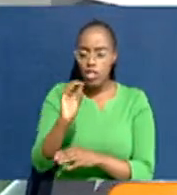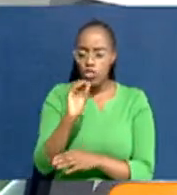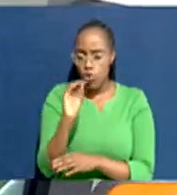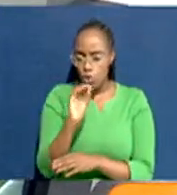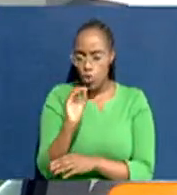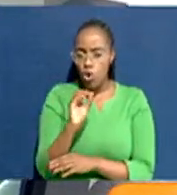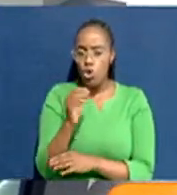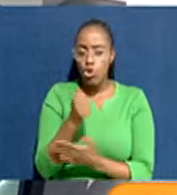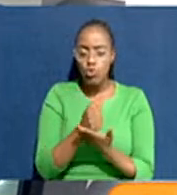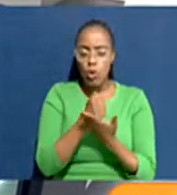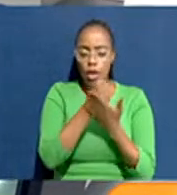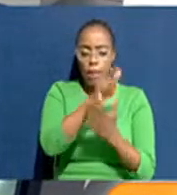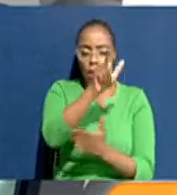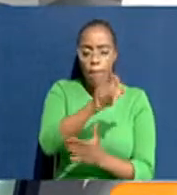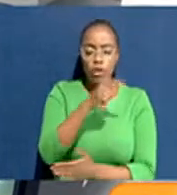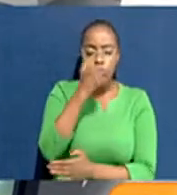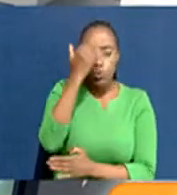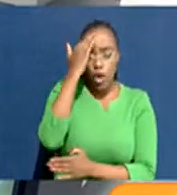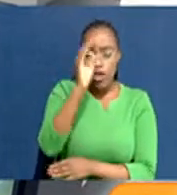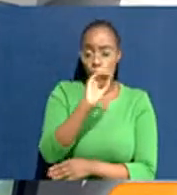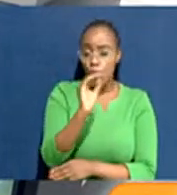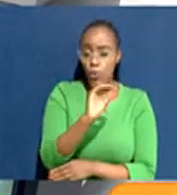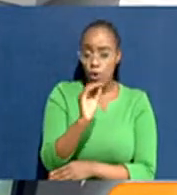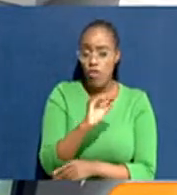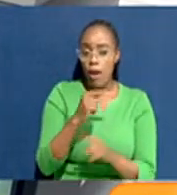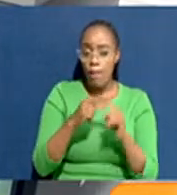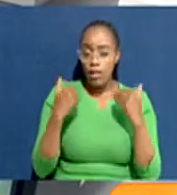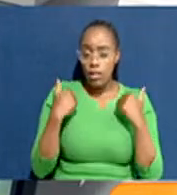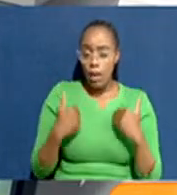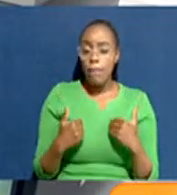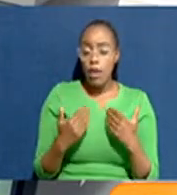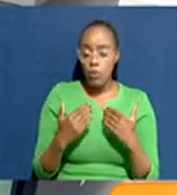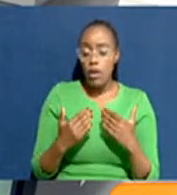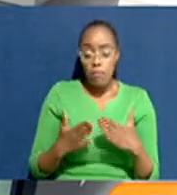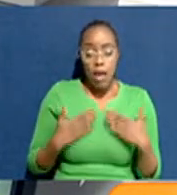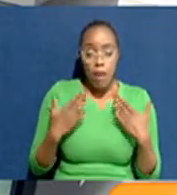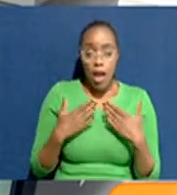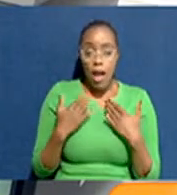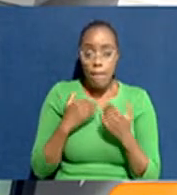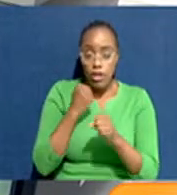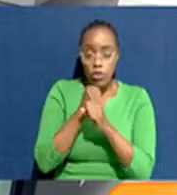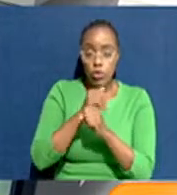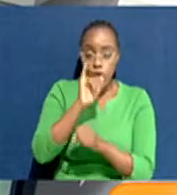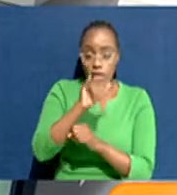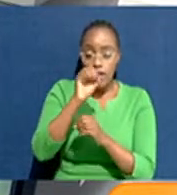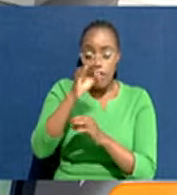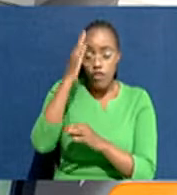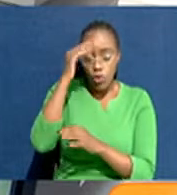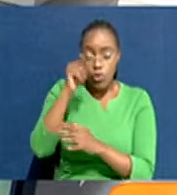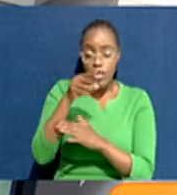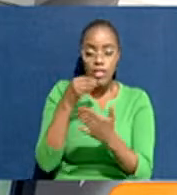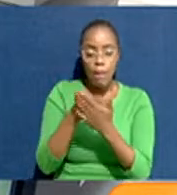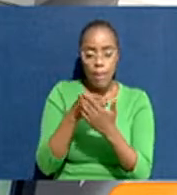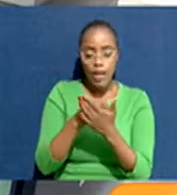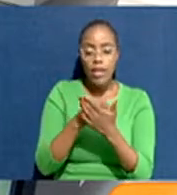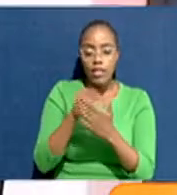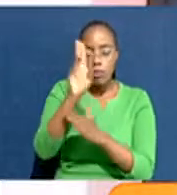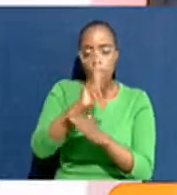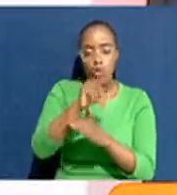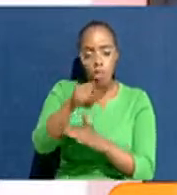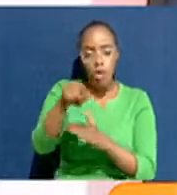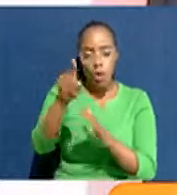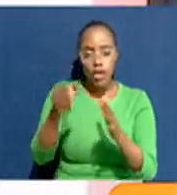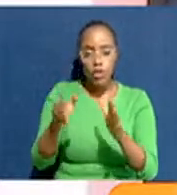X, who I do not know. I think I would gladly do it if I knew that that money was going into the right place. Two,